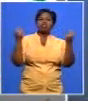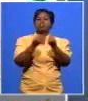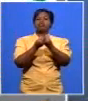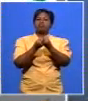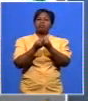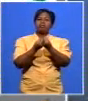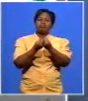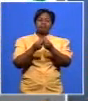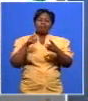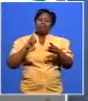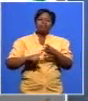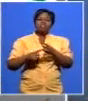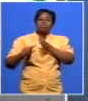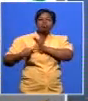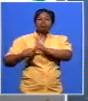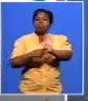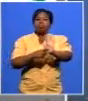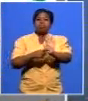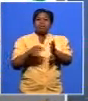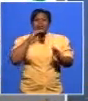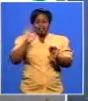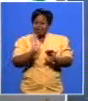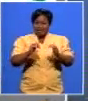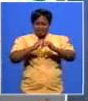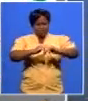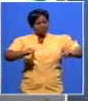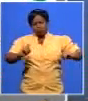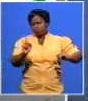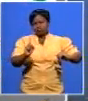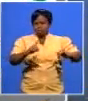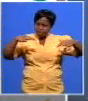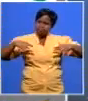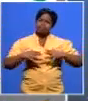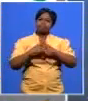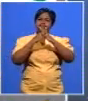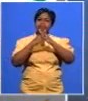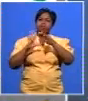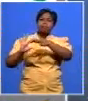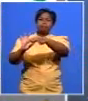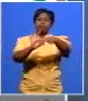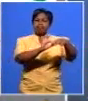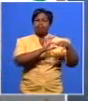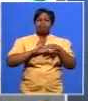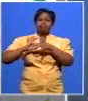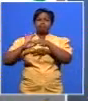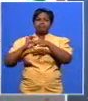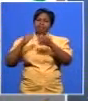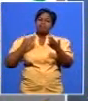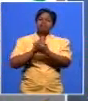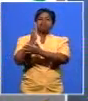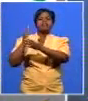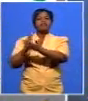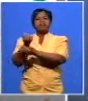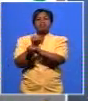symbolizes a commitment to knighting rather than dividing he symbolizes a commitment to reconciliation and redress